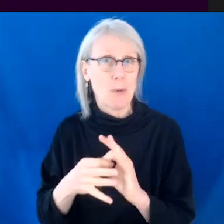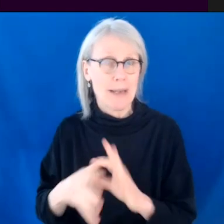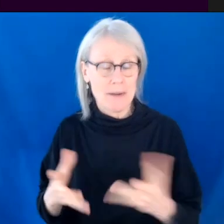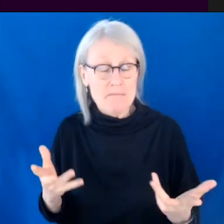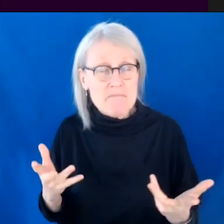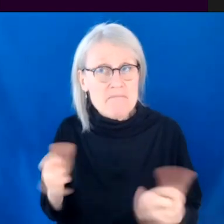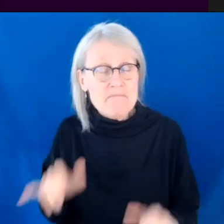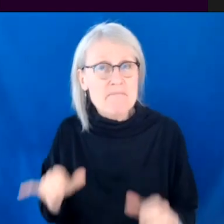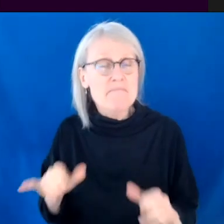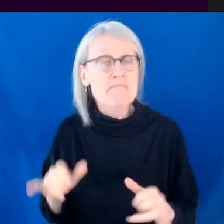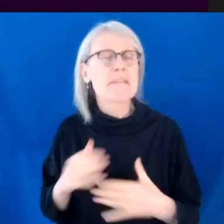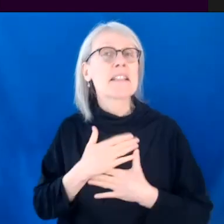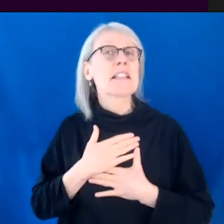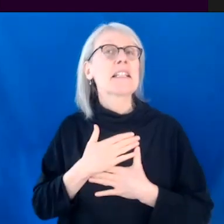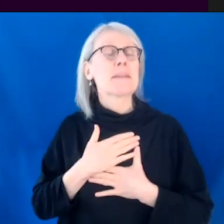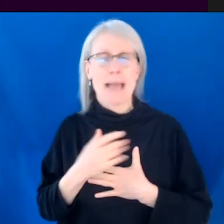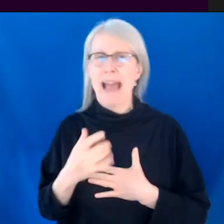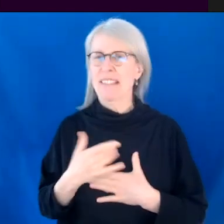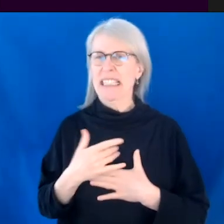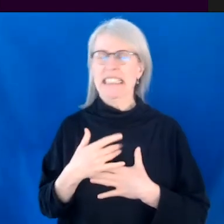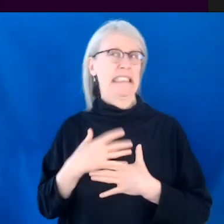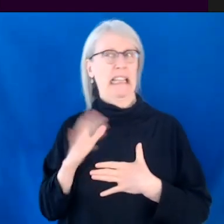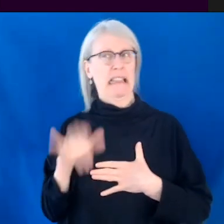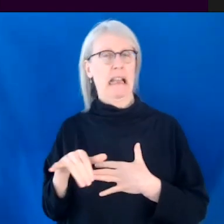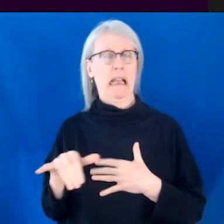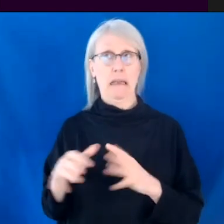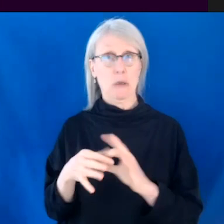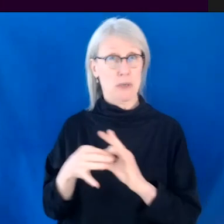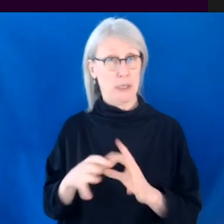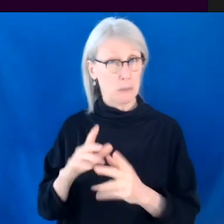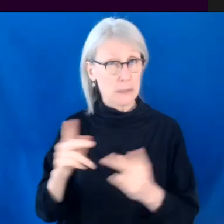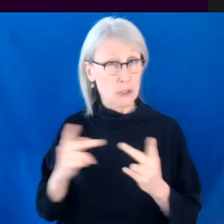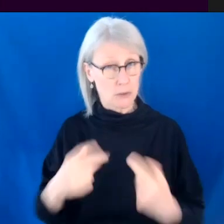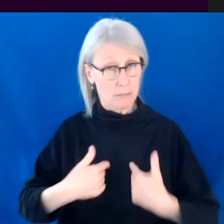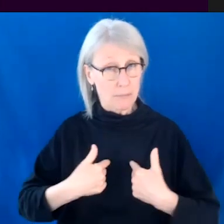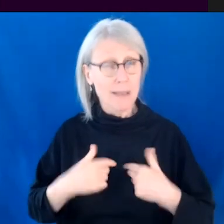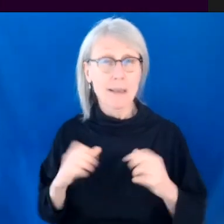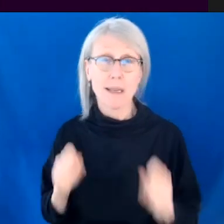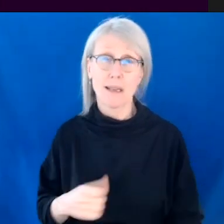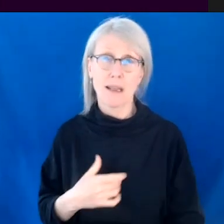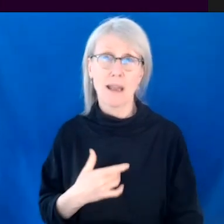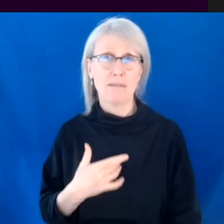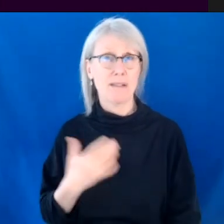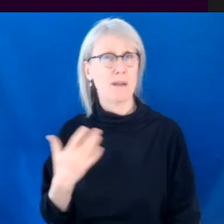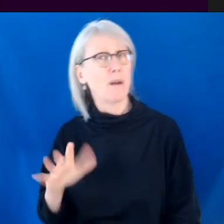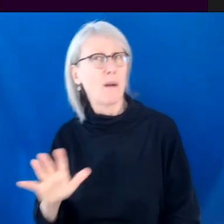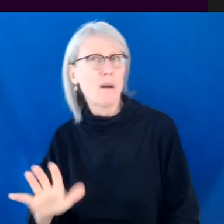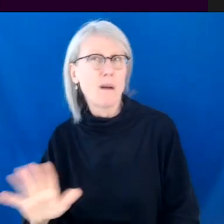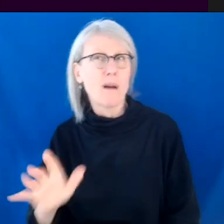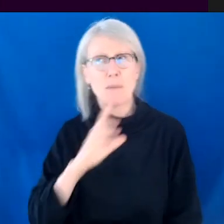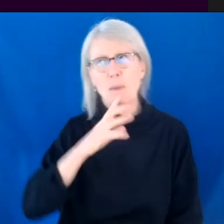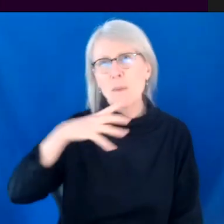had some reservations about taking that script coordinator job because I felt like I was farther along. was a bit